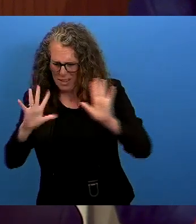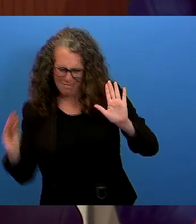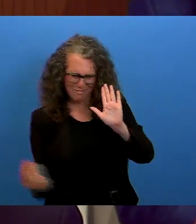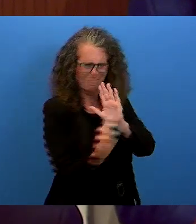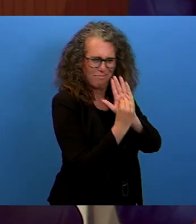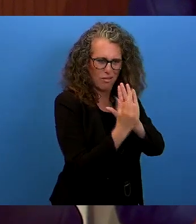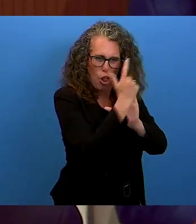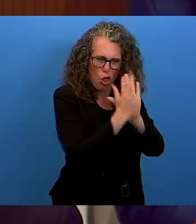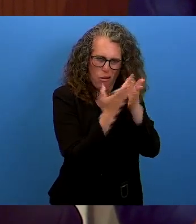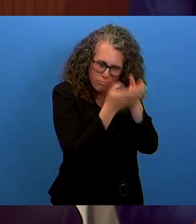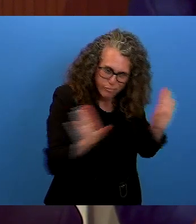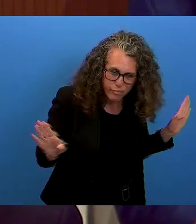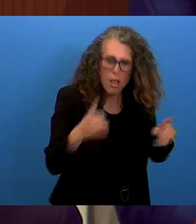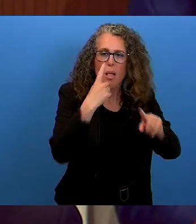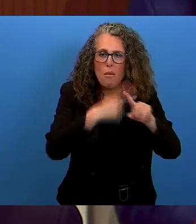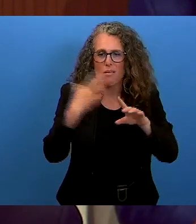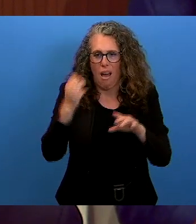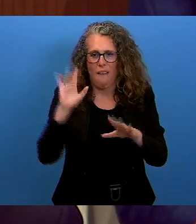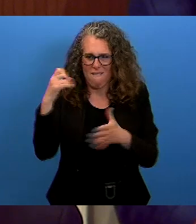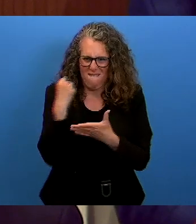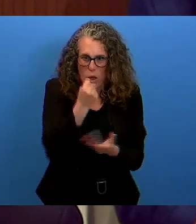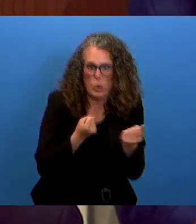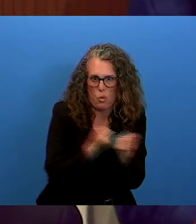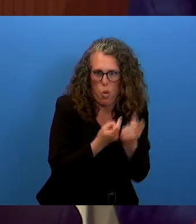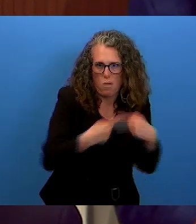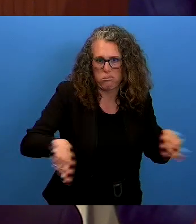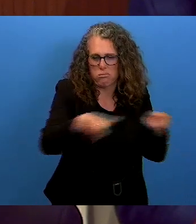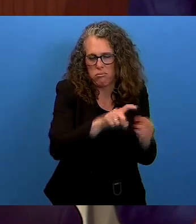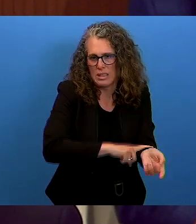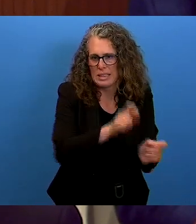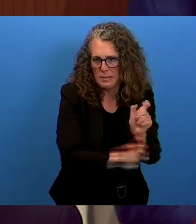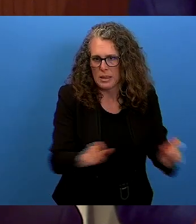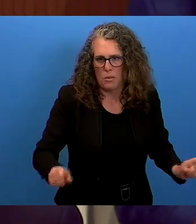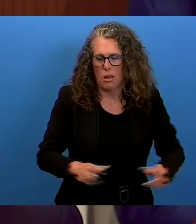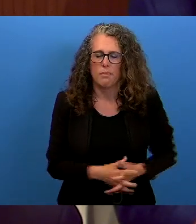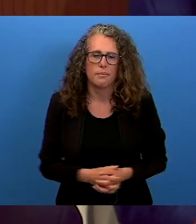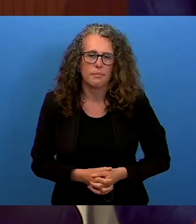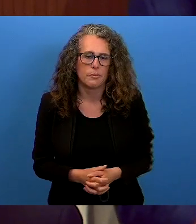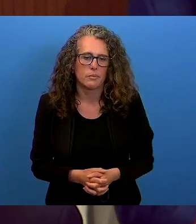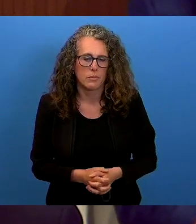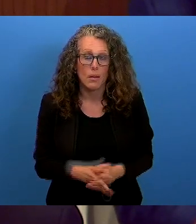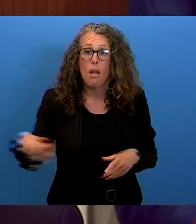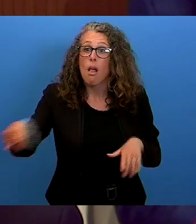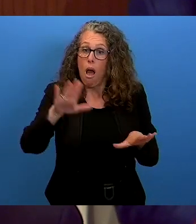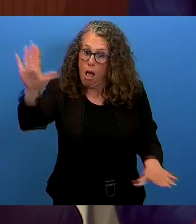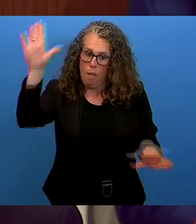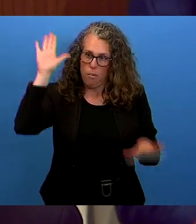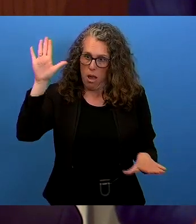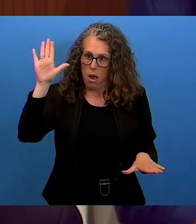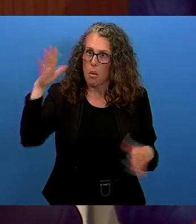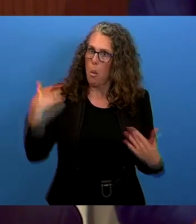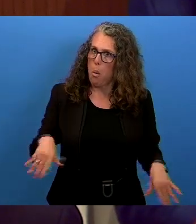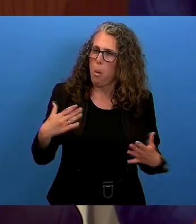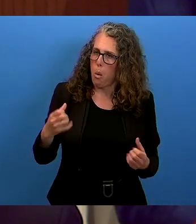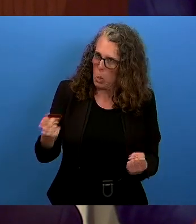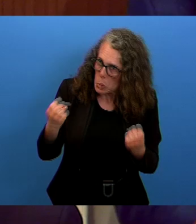Voluntary Fund for Indigenous Peoples. These pledges represent concrete commitments to improve the